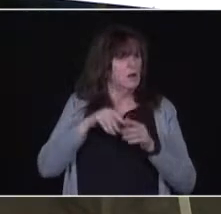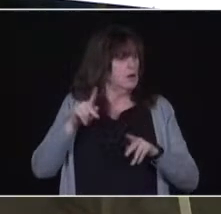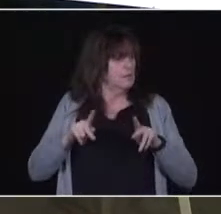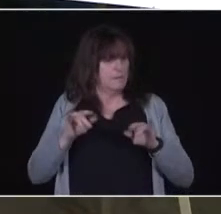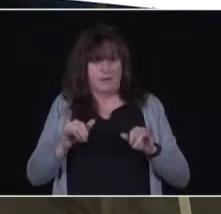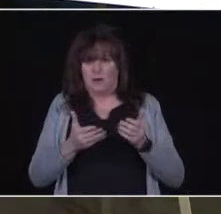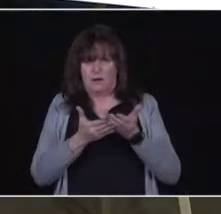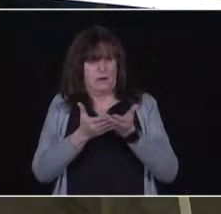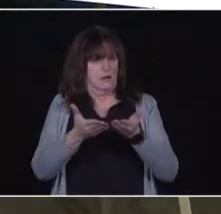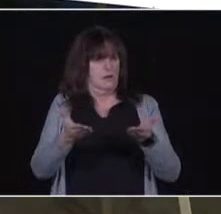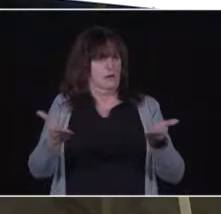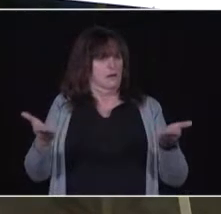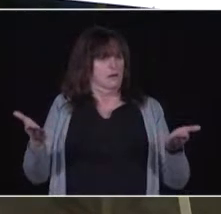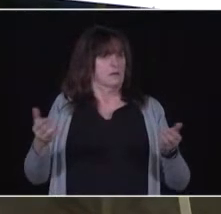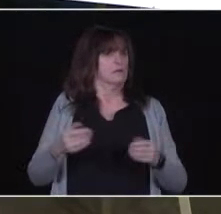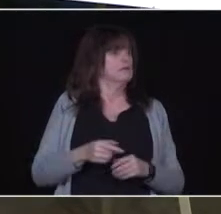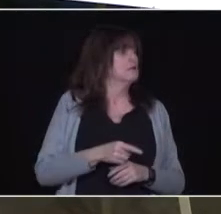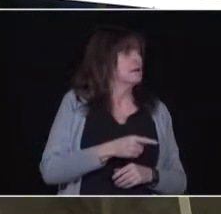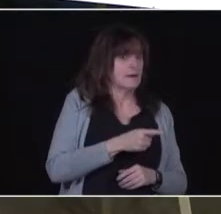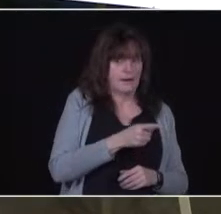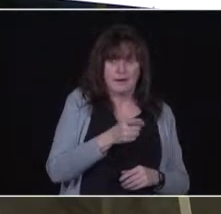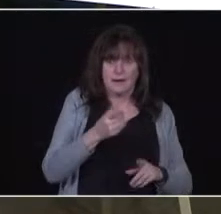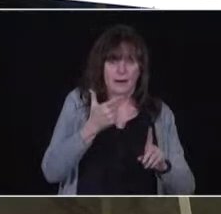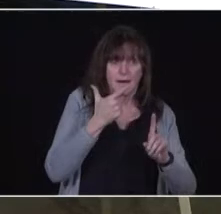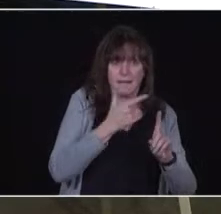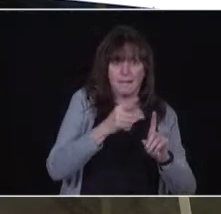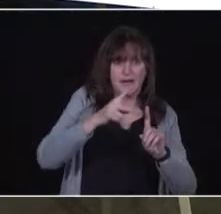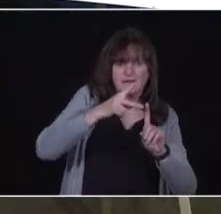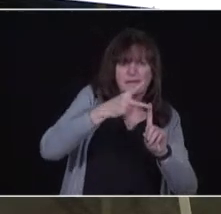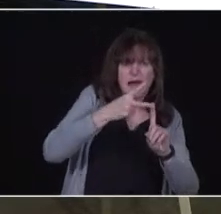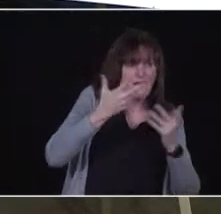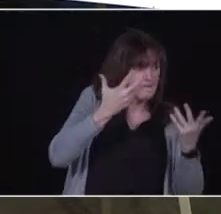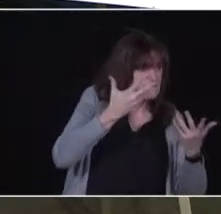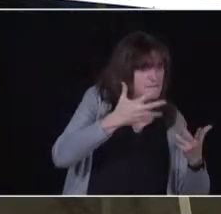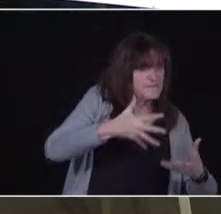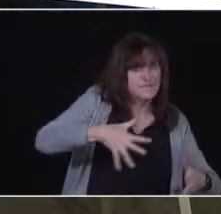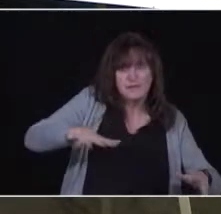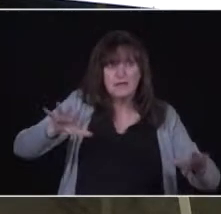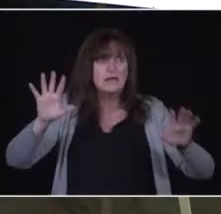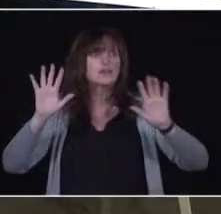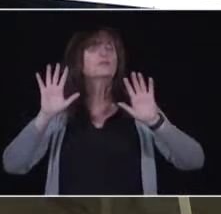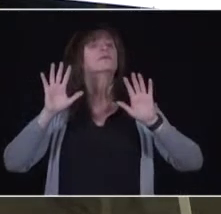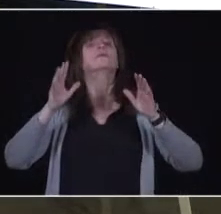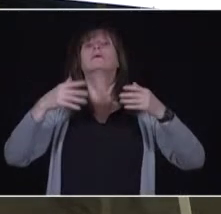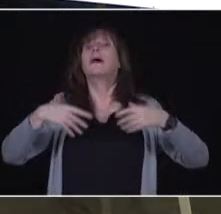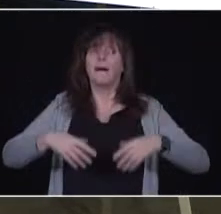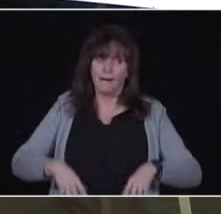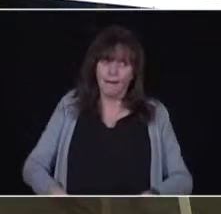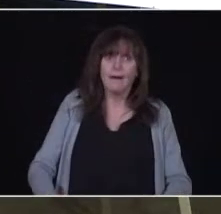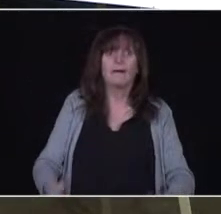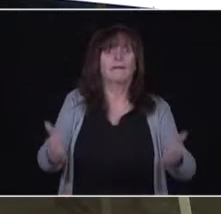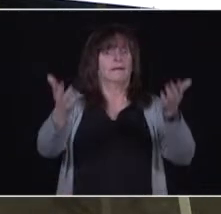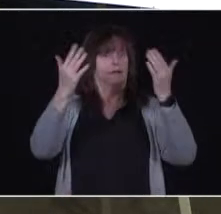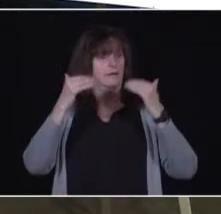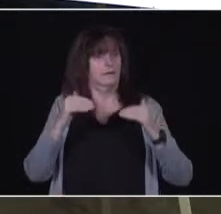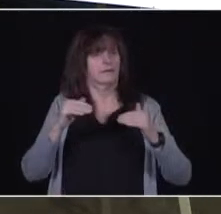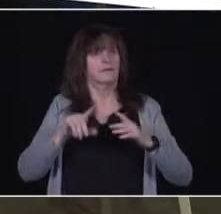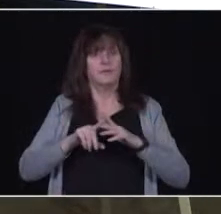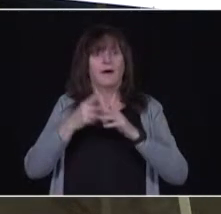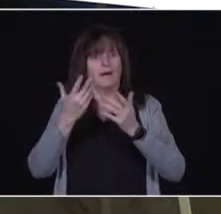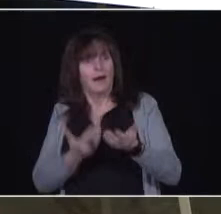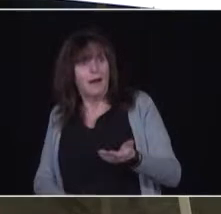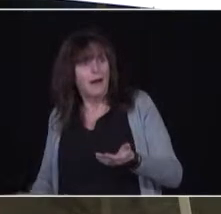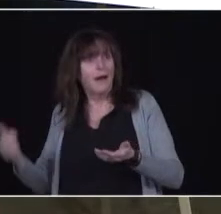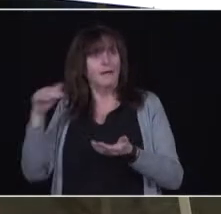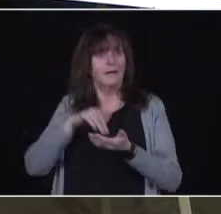complete in that. We will start or restart, if you will, the vaccination program for our health care professionals. And we are really going to focus on